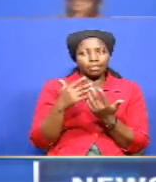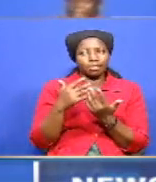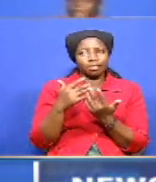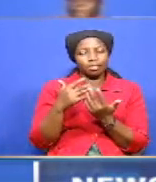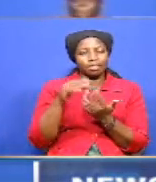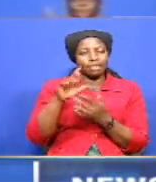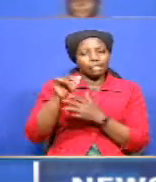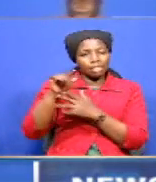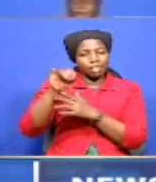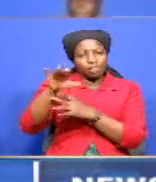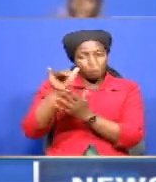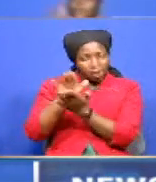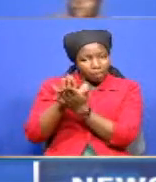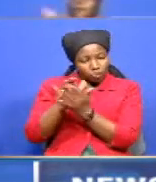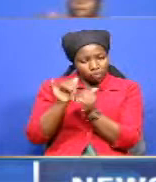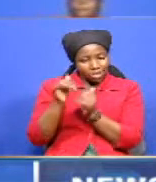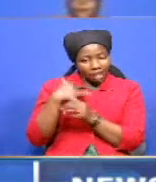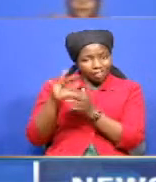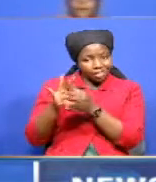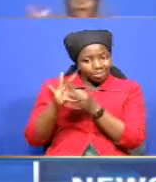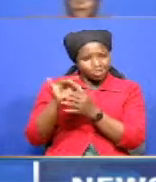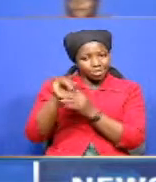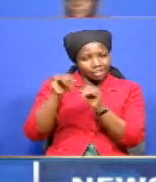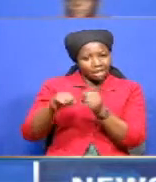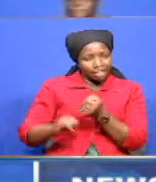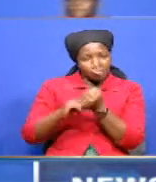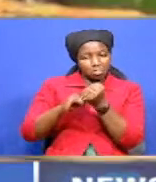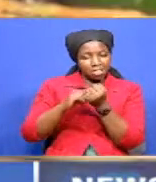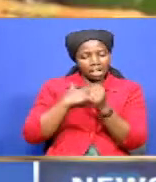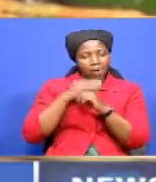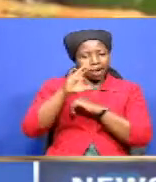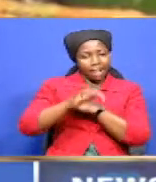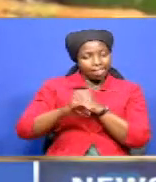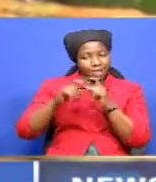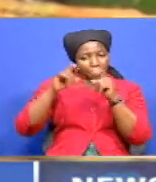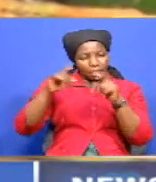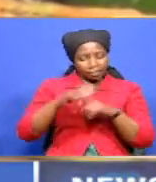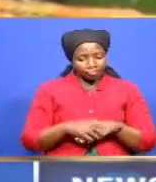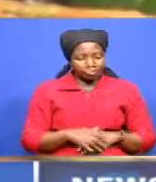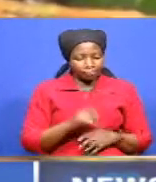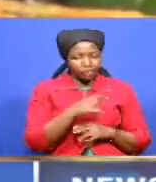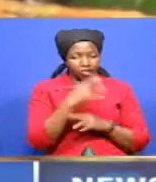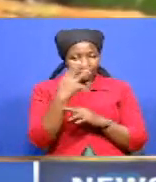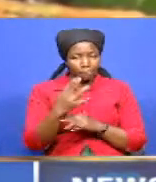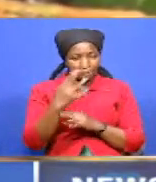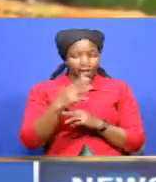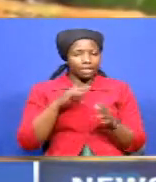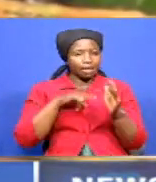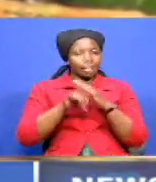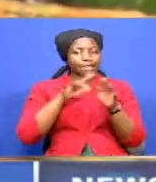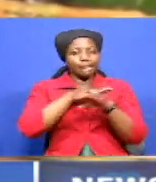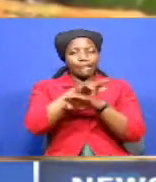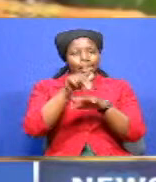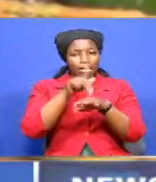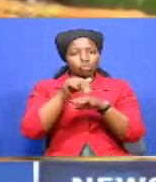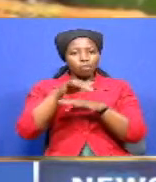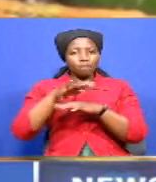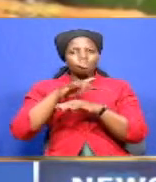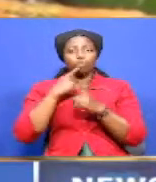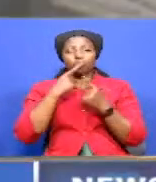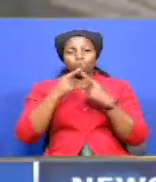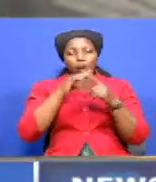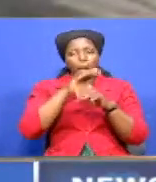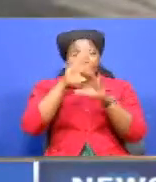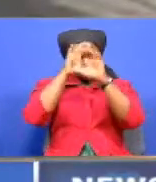speaker will have done a great service to our country mr speaker in april in a state of the nation address president uhuru kenyatta